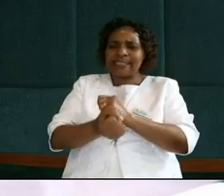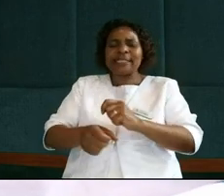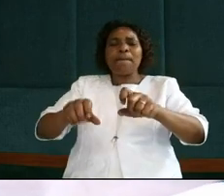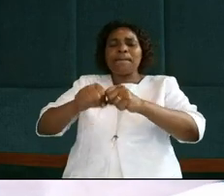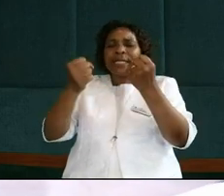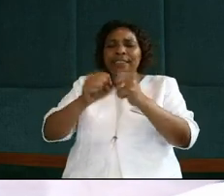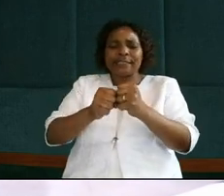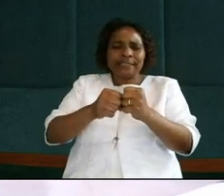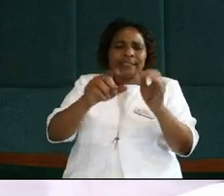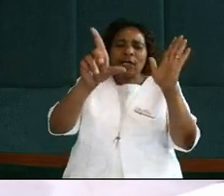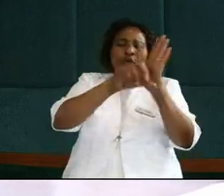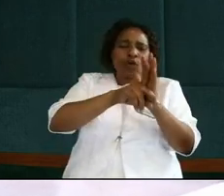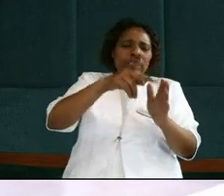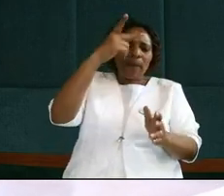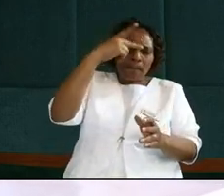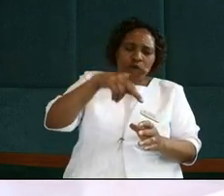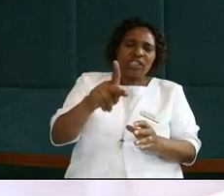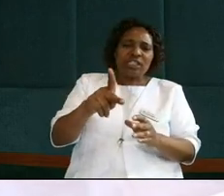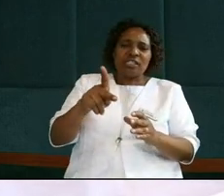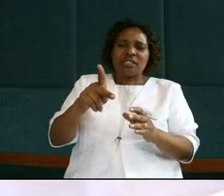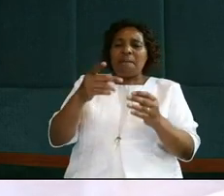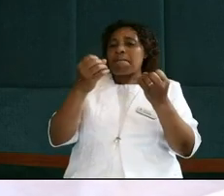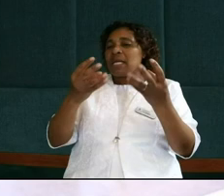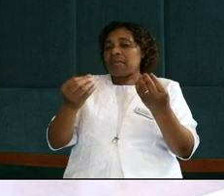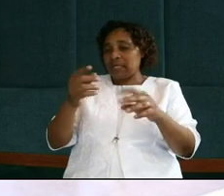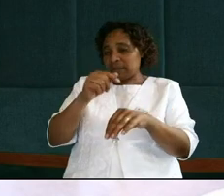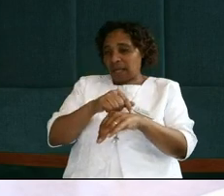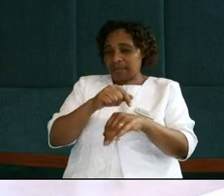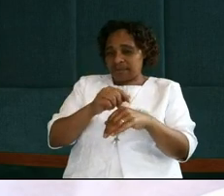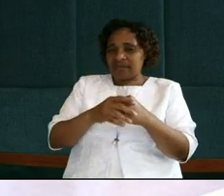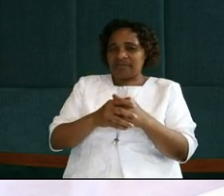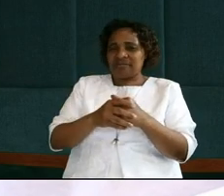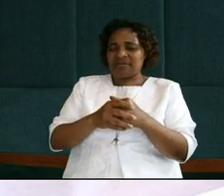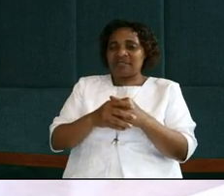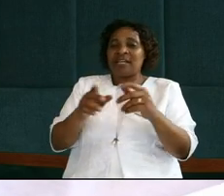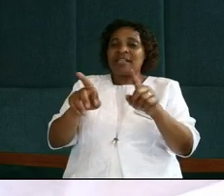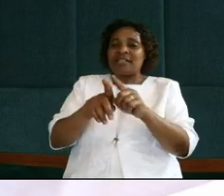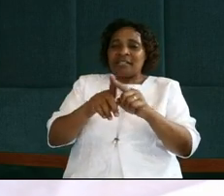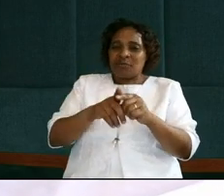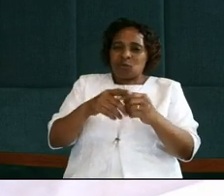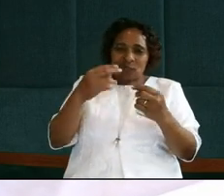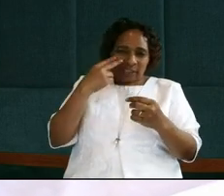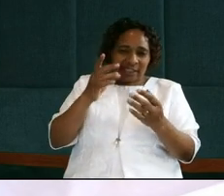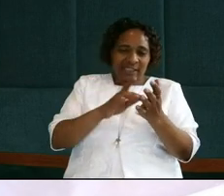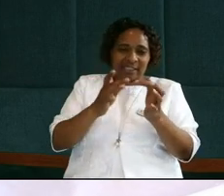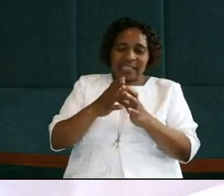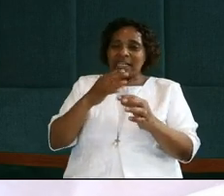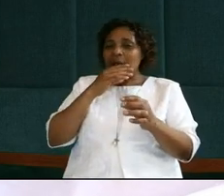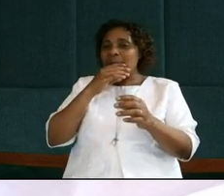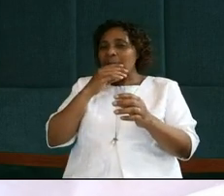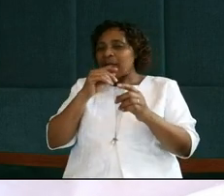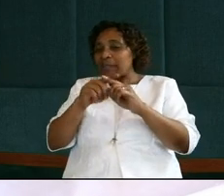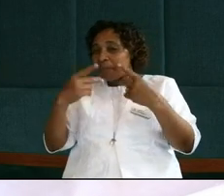the policies, you know, many times, as we relate with Jesus, we have gathered as a